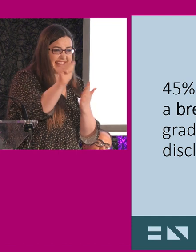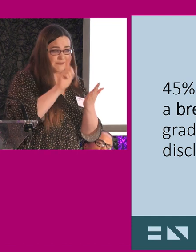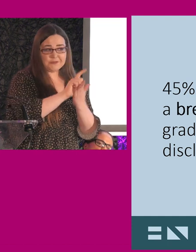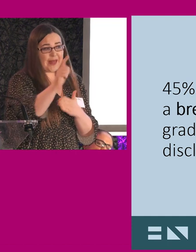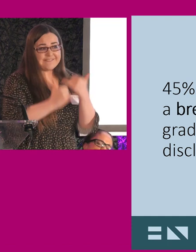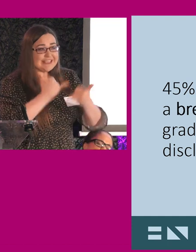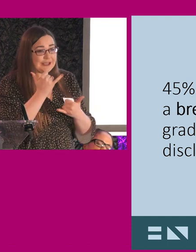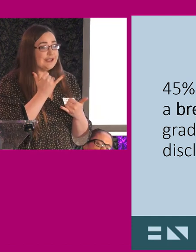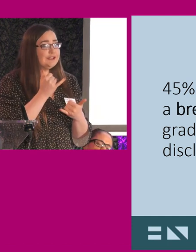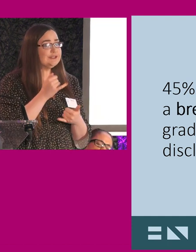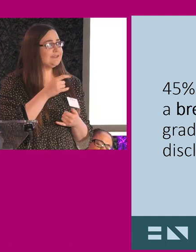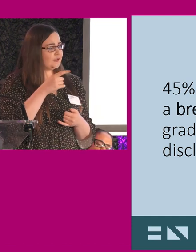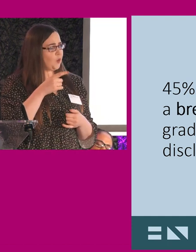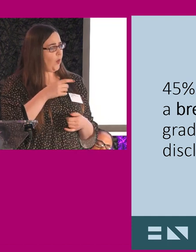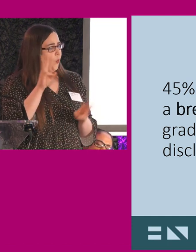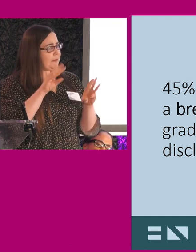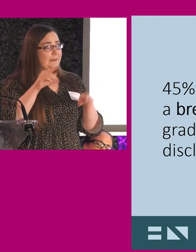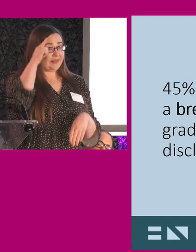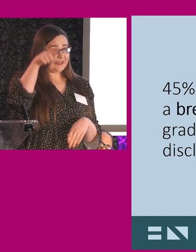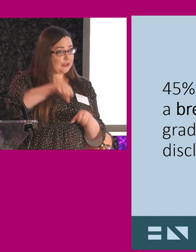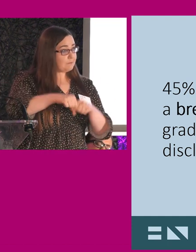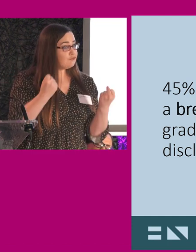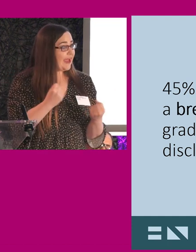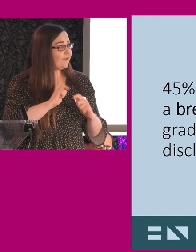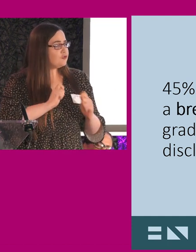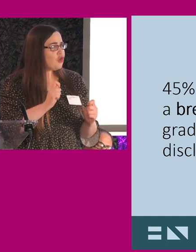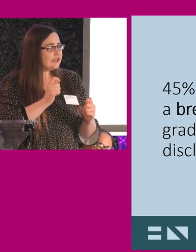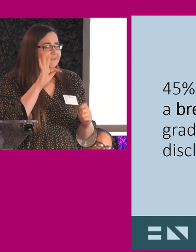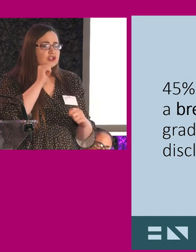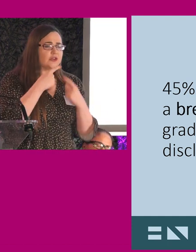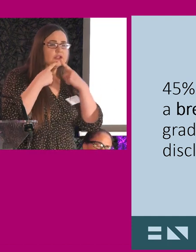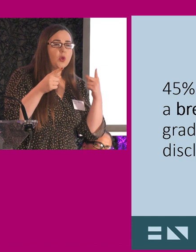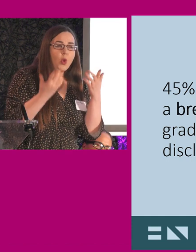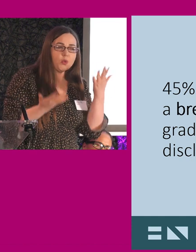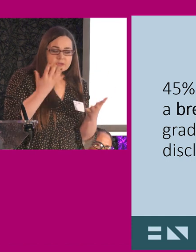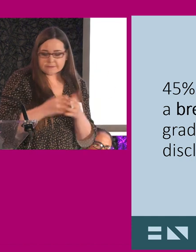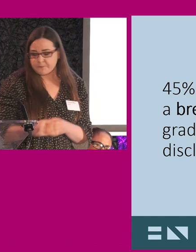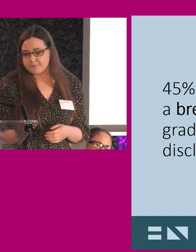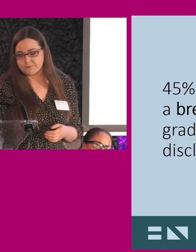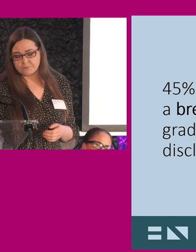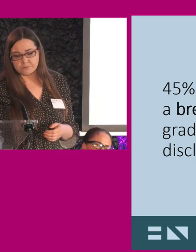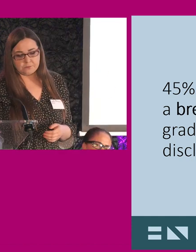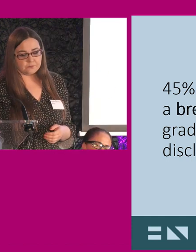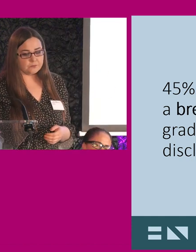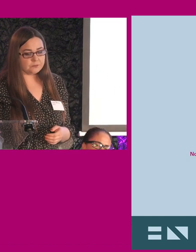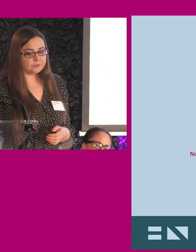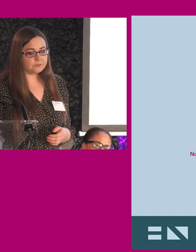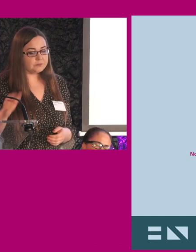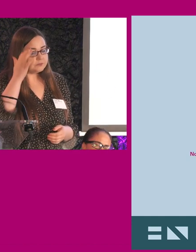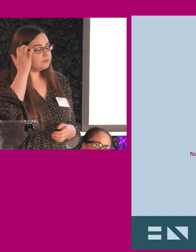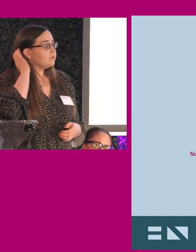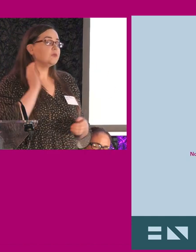her disability for 11 to 12 years. So really, you know, was that a breach of trust in herself not to disclose that?